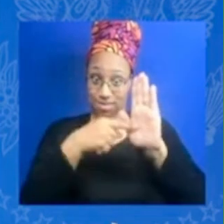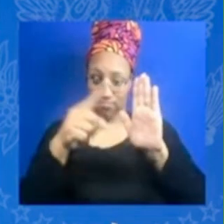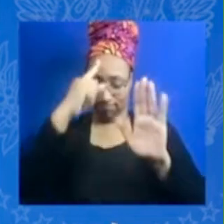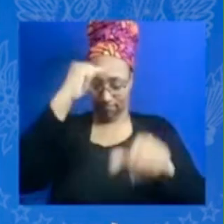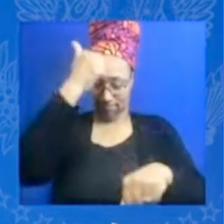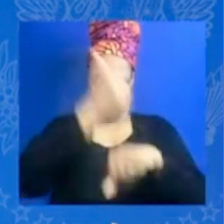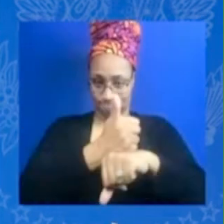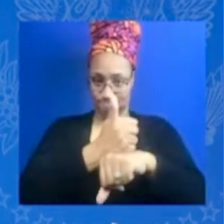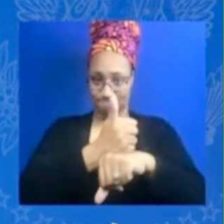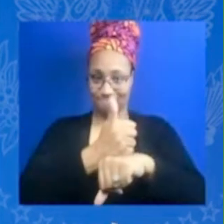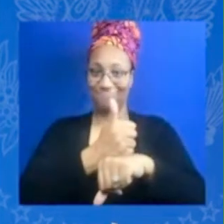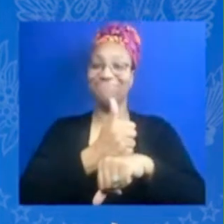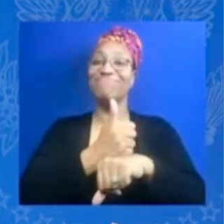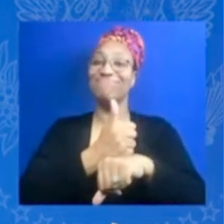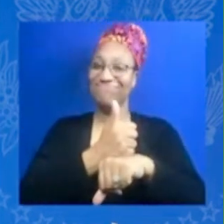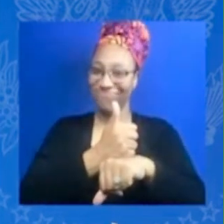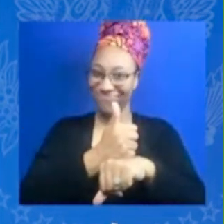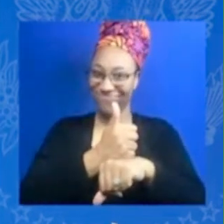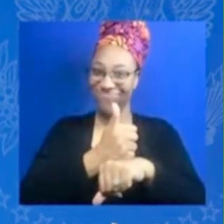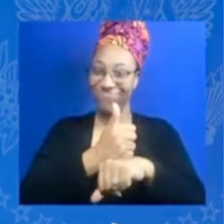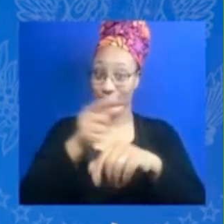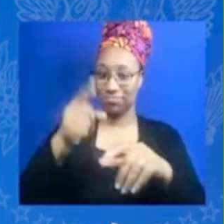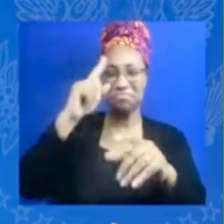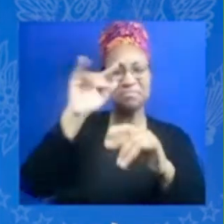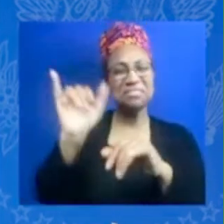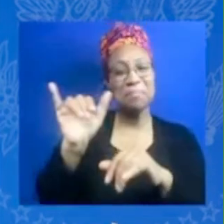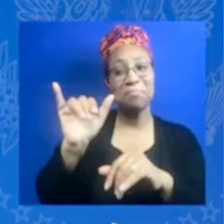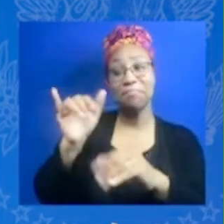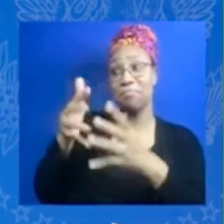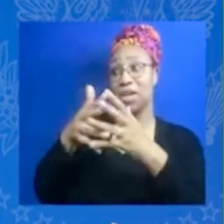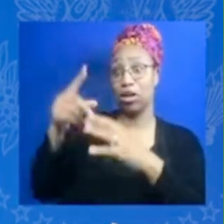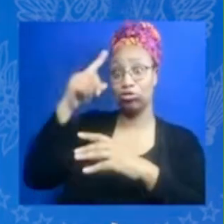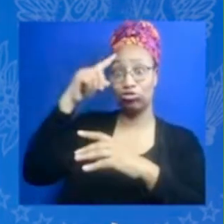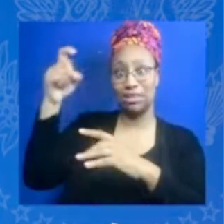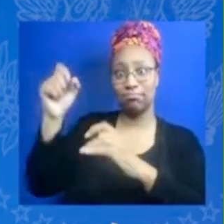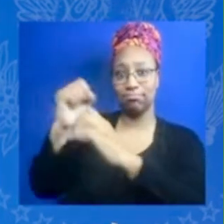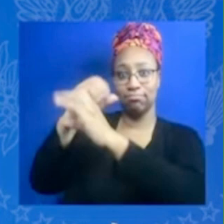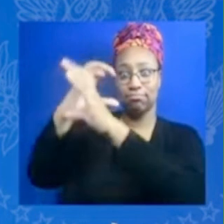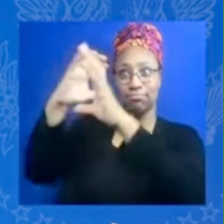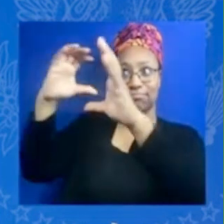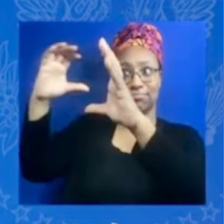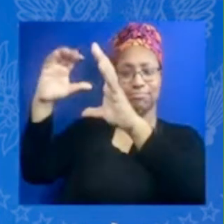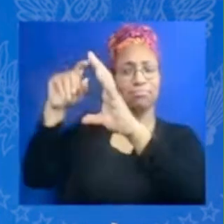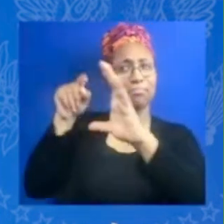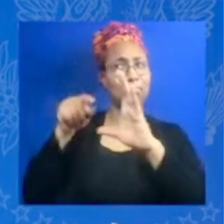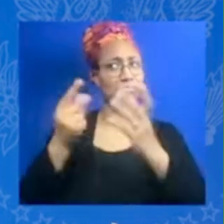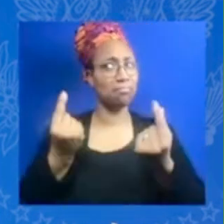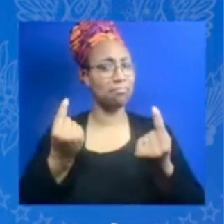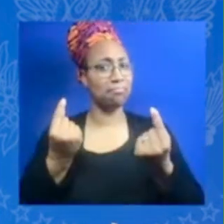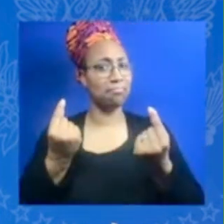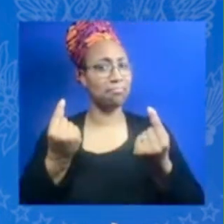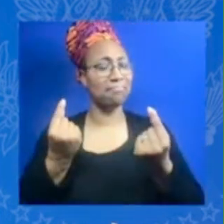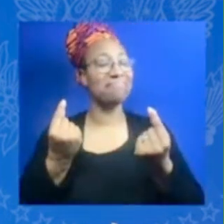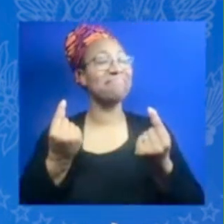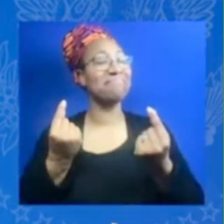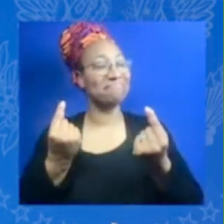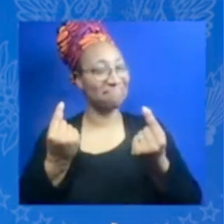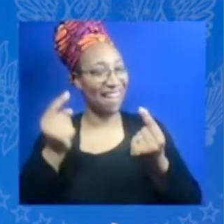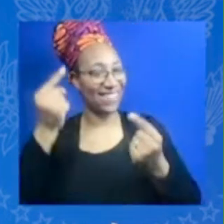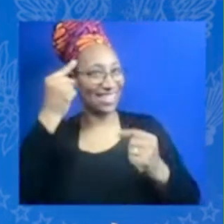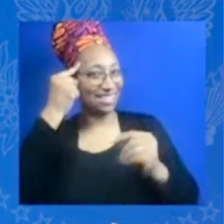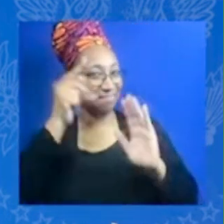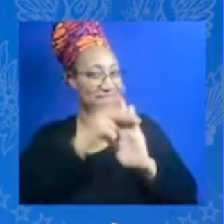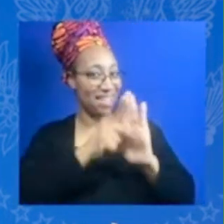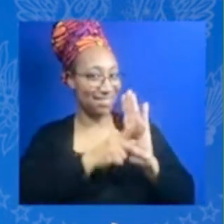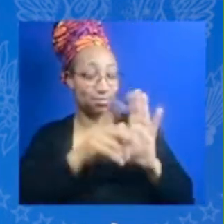build your american dream in your own way you can do that with your life with your business with your family with your community if you see something wrong